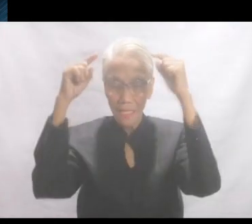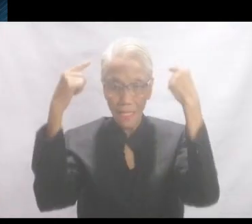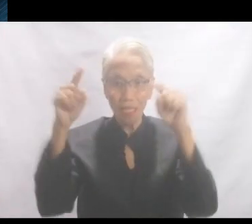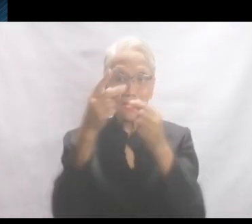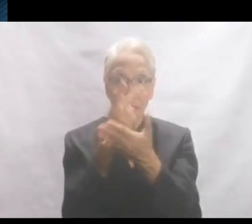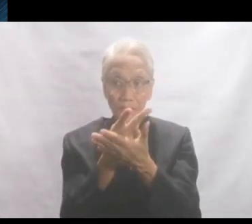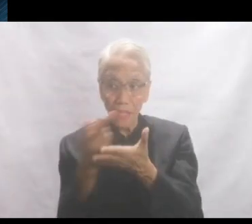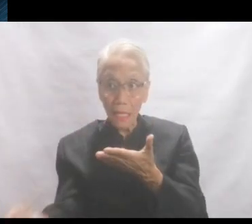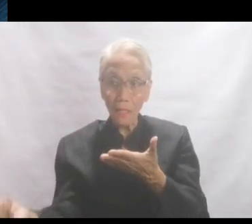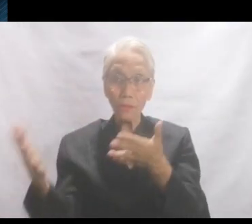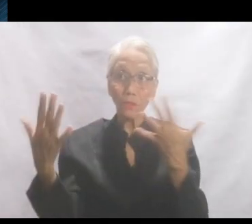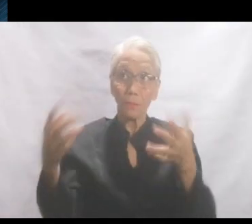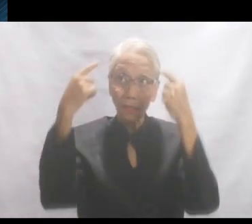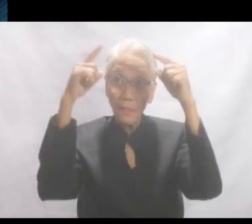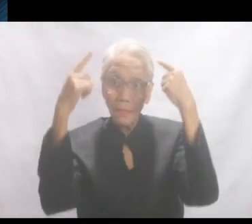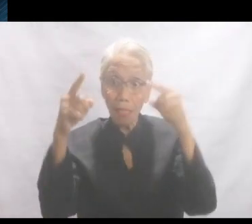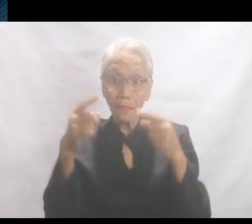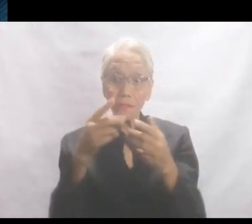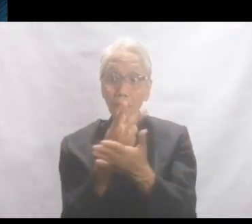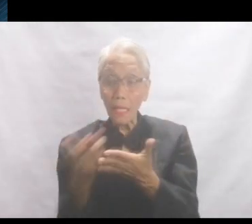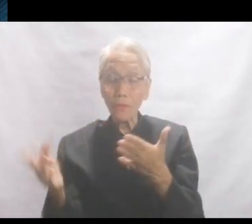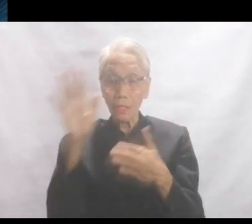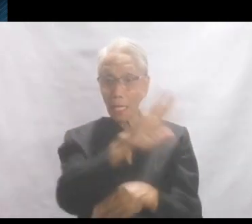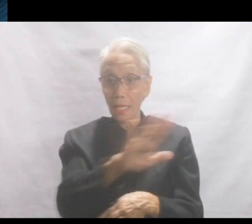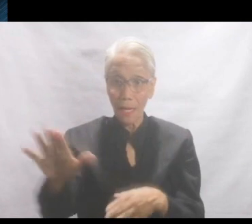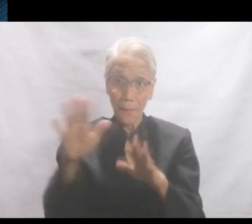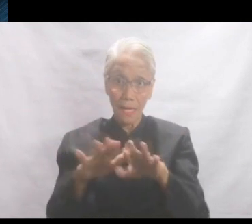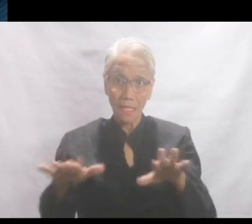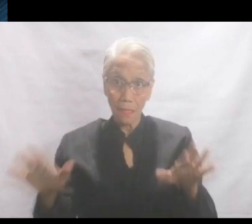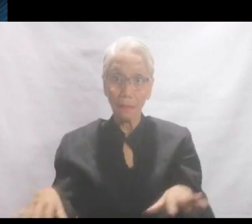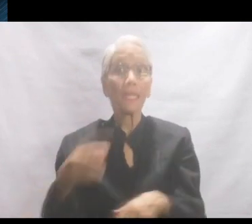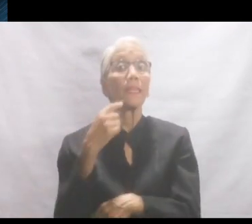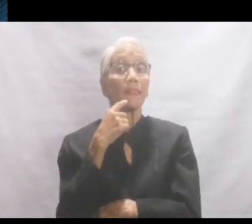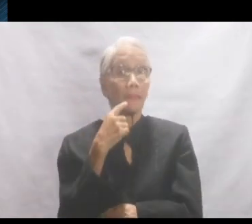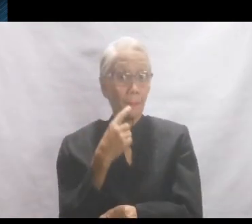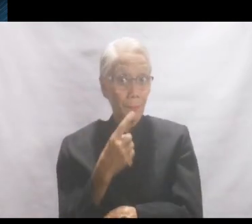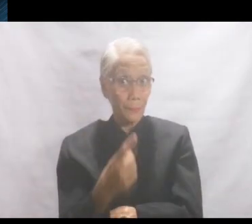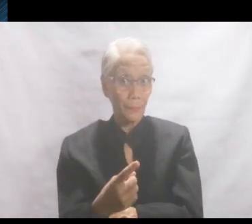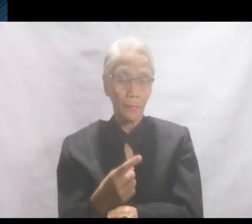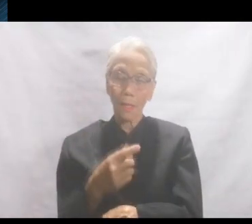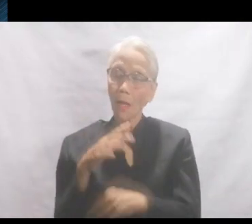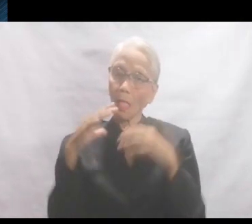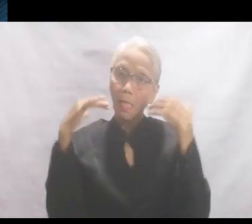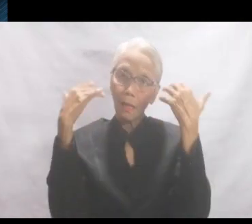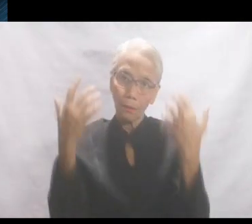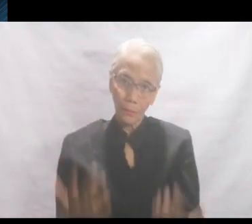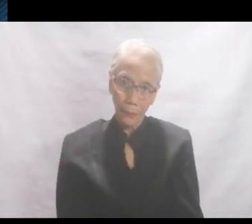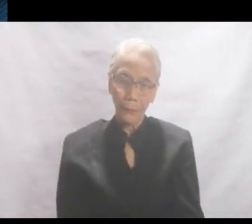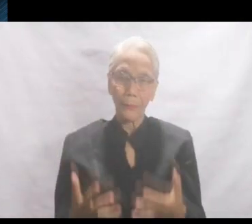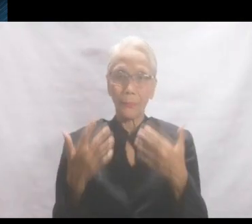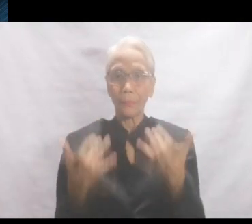failures sa successes and failures ng kanilang mga anak. And I tell you, devastating